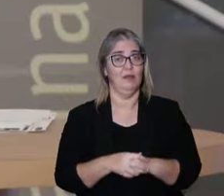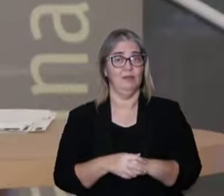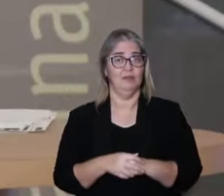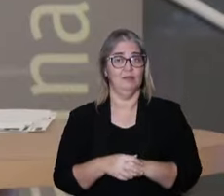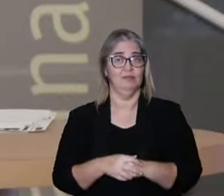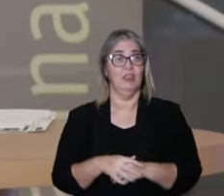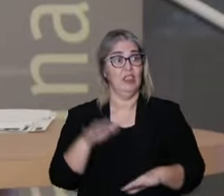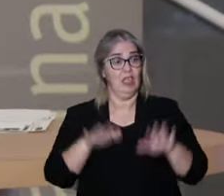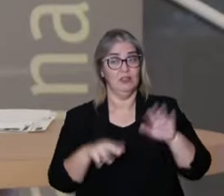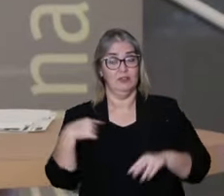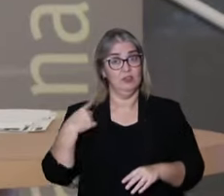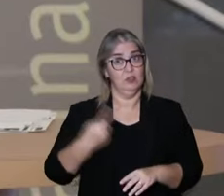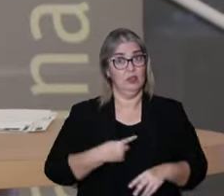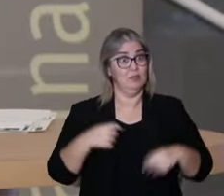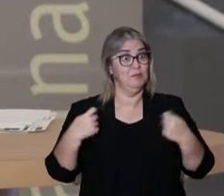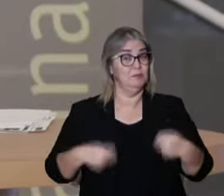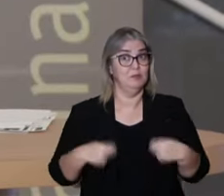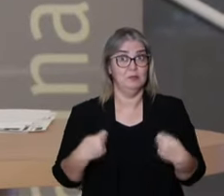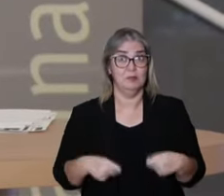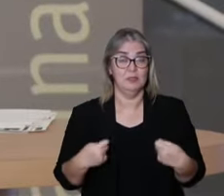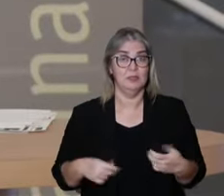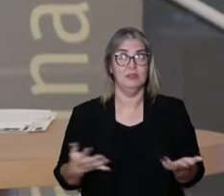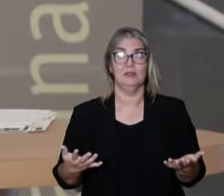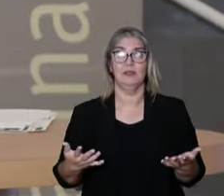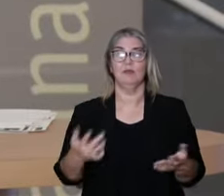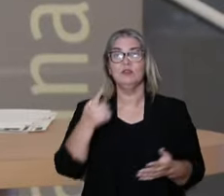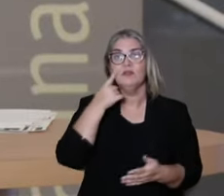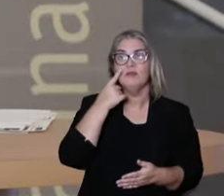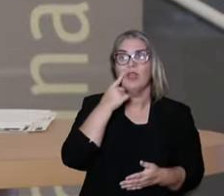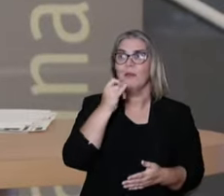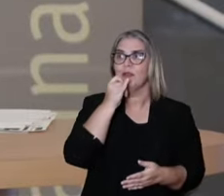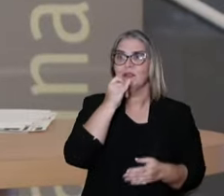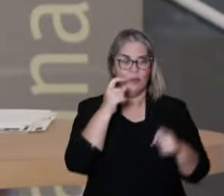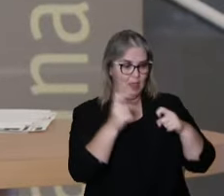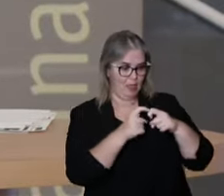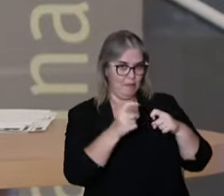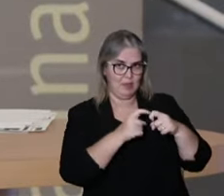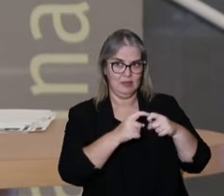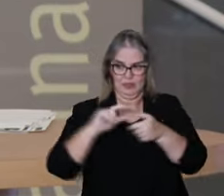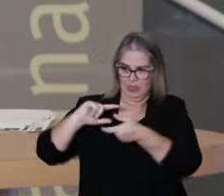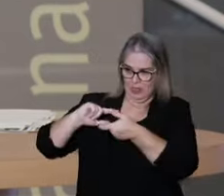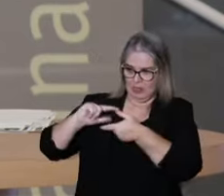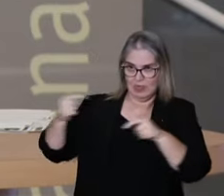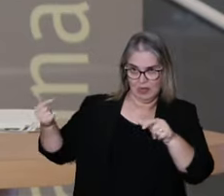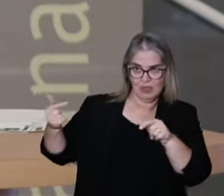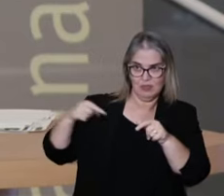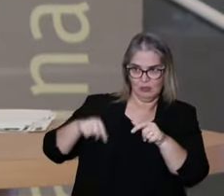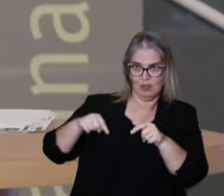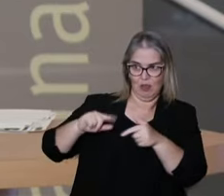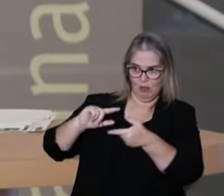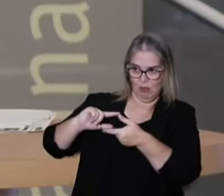So this is a problem. And we can see the traditional medicines.